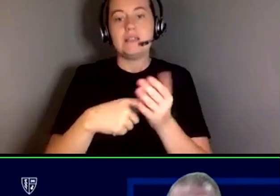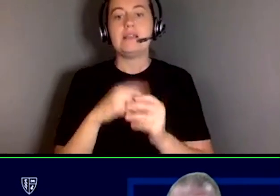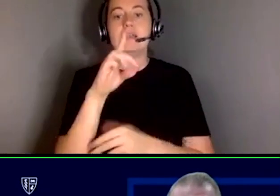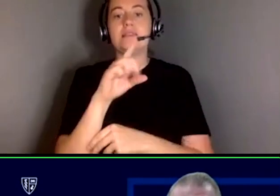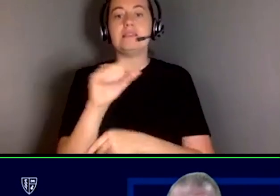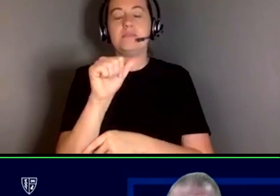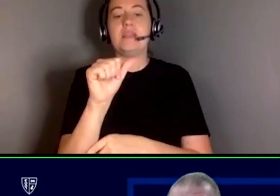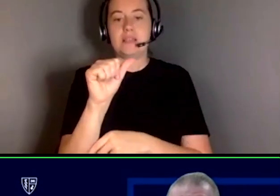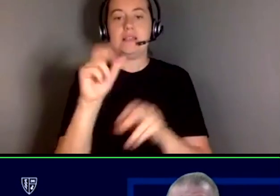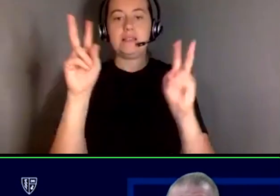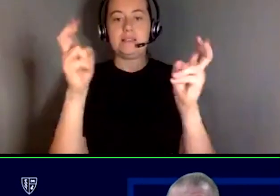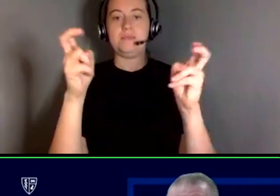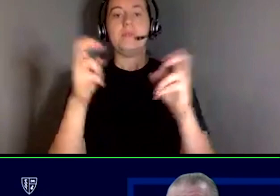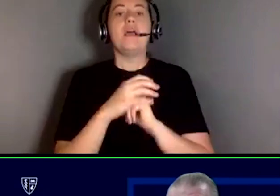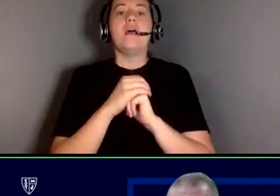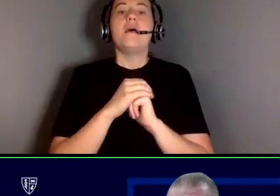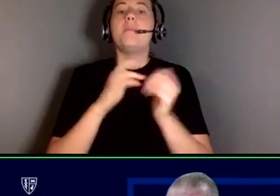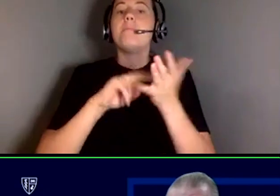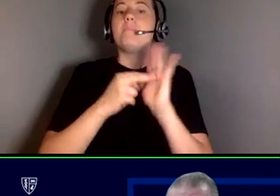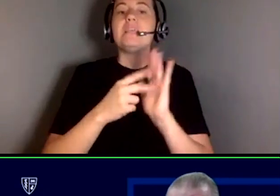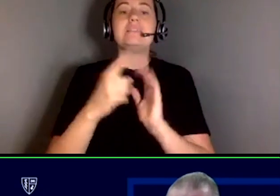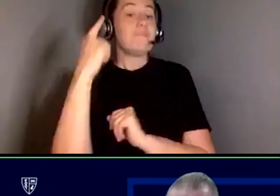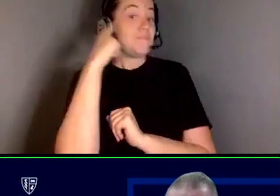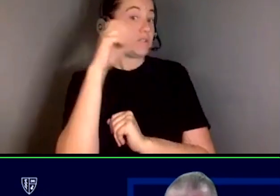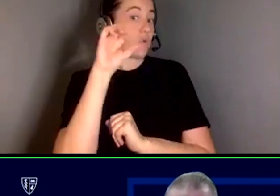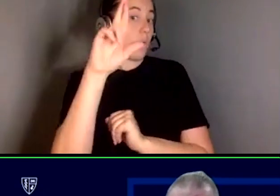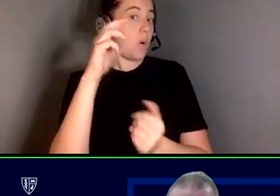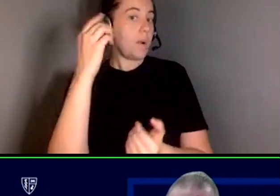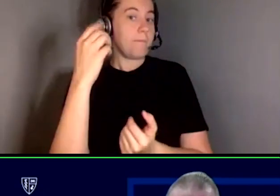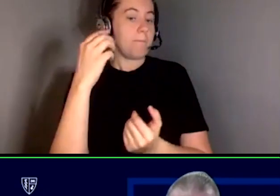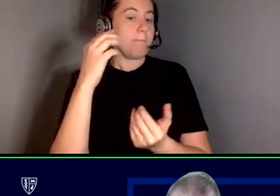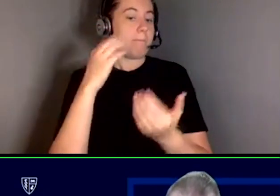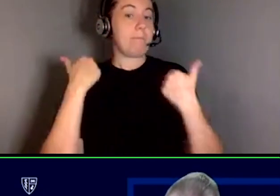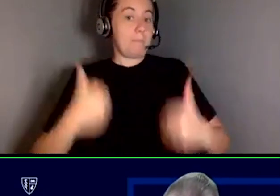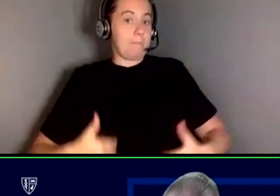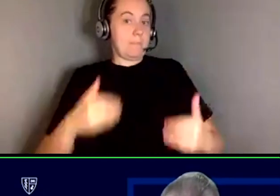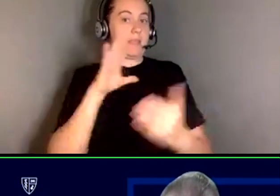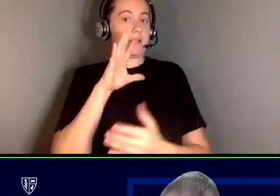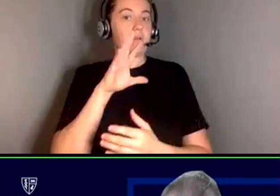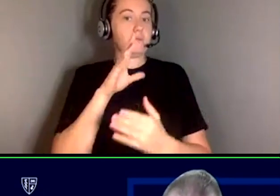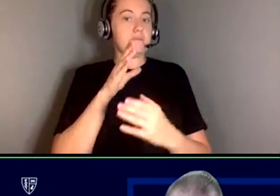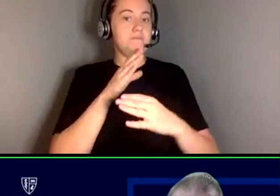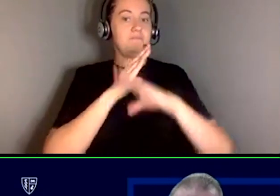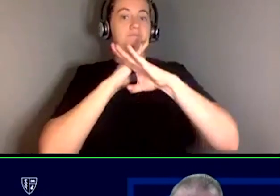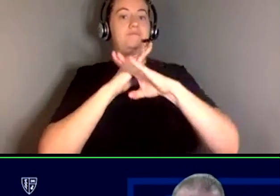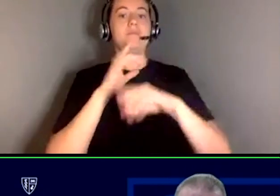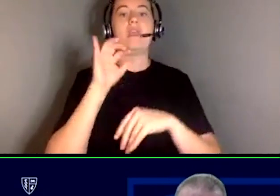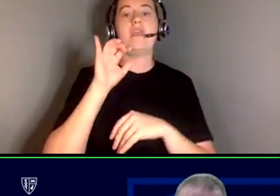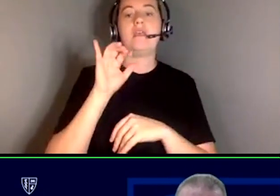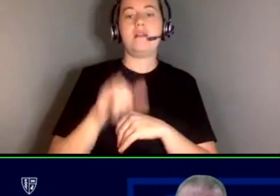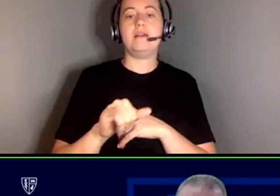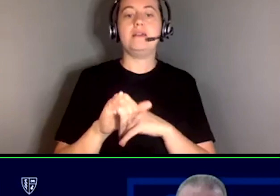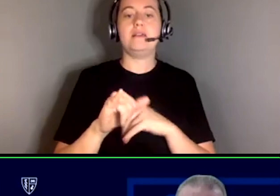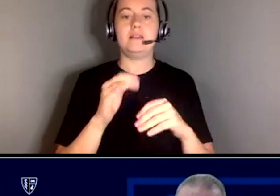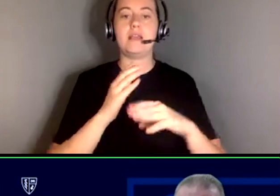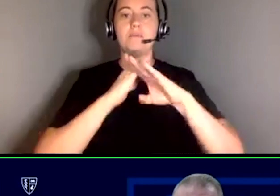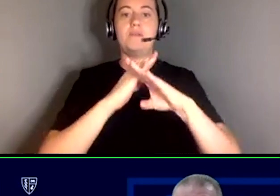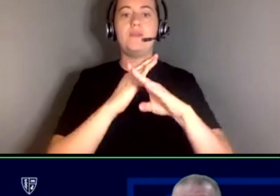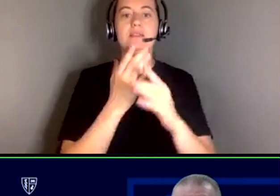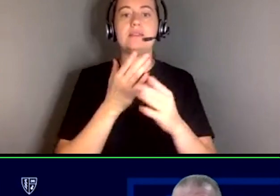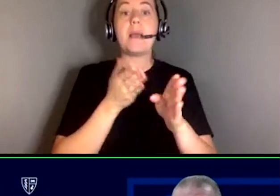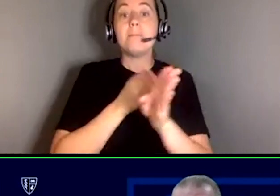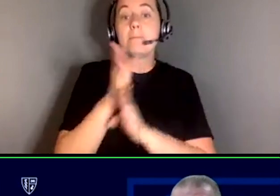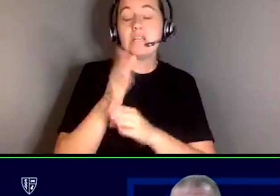the terms of the Act is a physical or mental impairment that substantially limits one or more major life activities or a